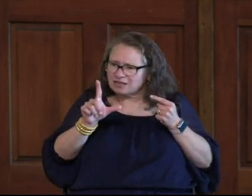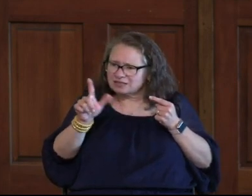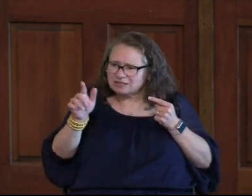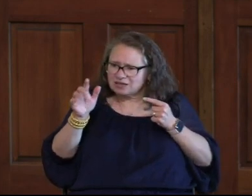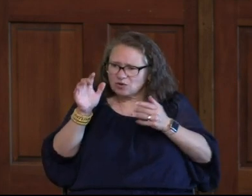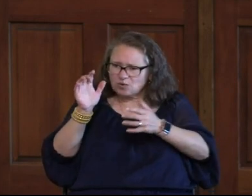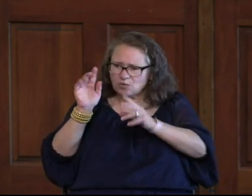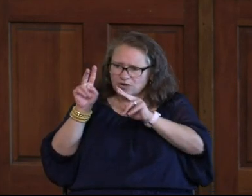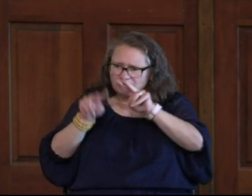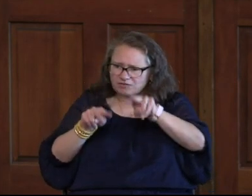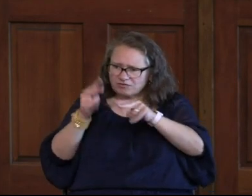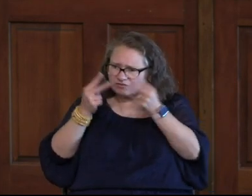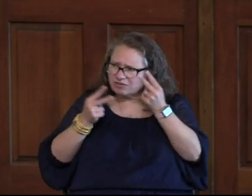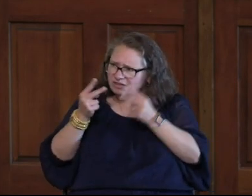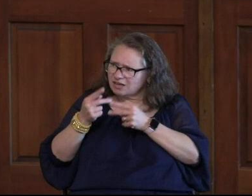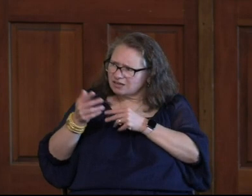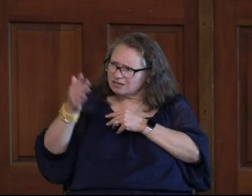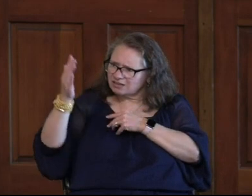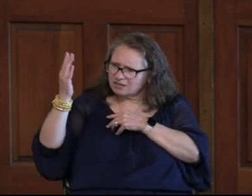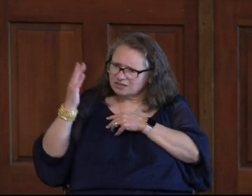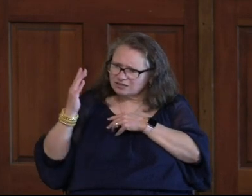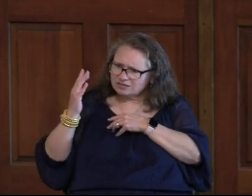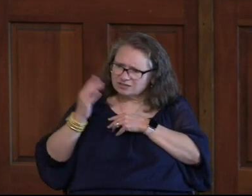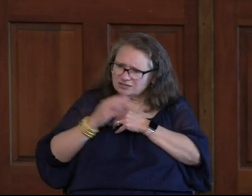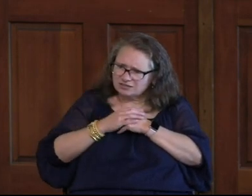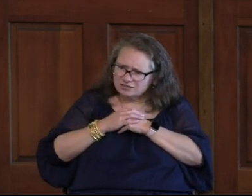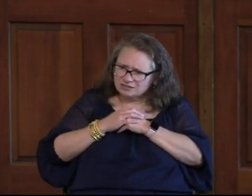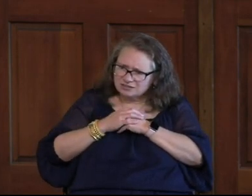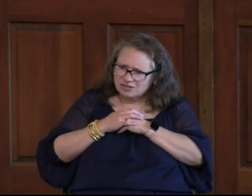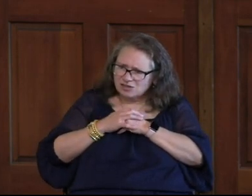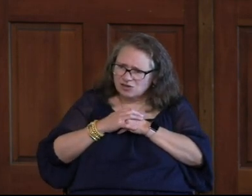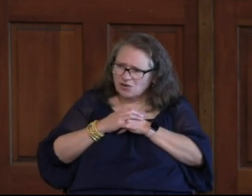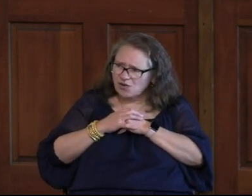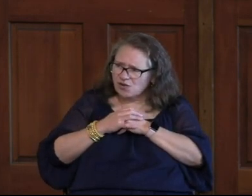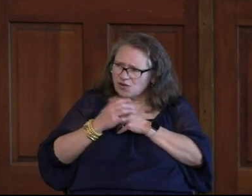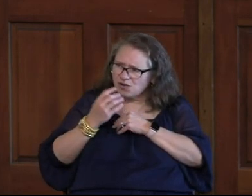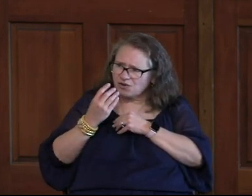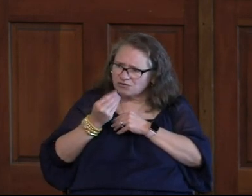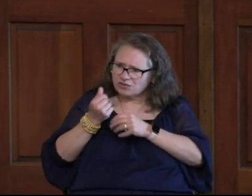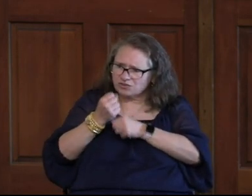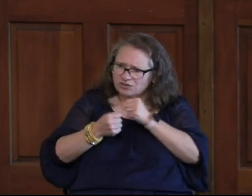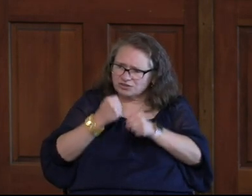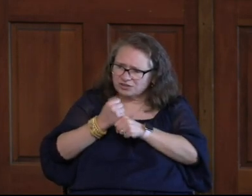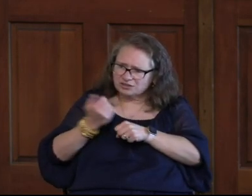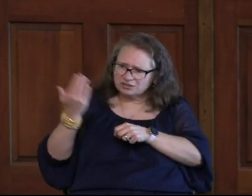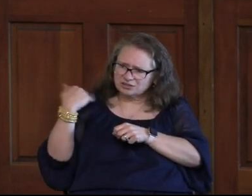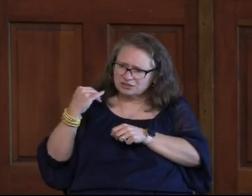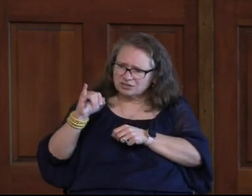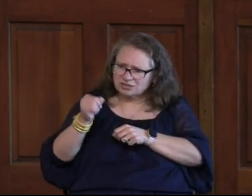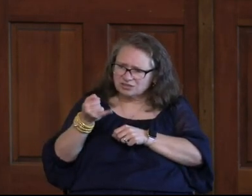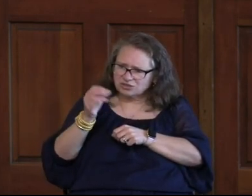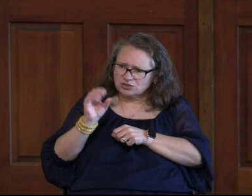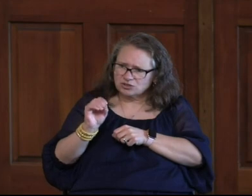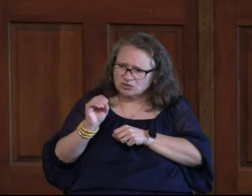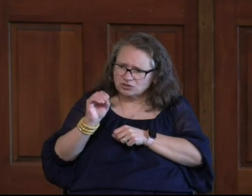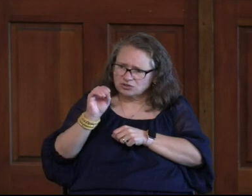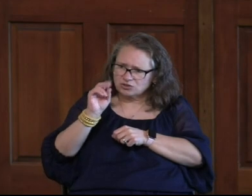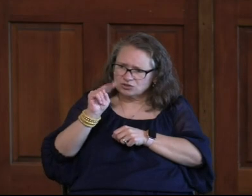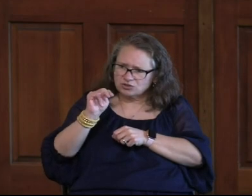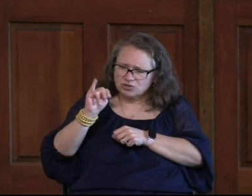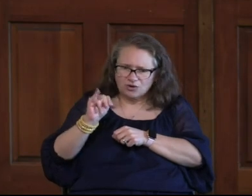went to see, I don't remember how long ago it was, several years ago, Joni Erickson-Tada.